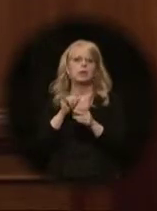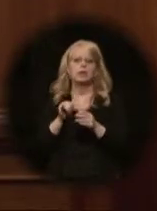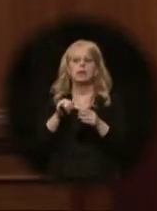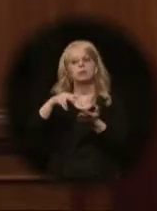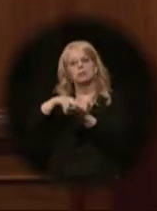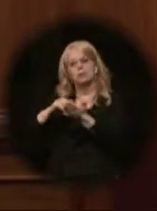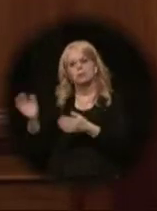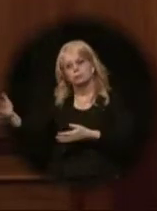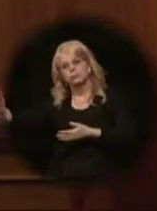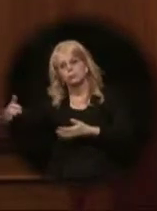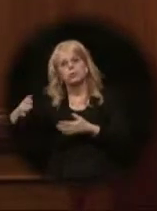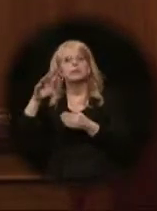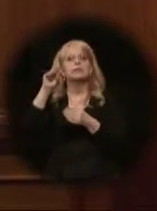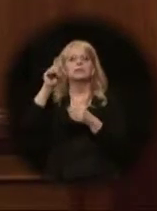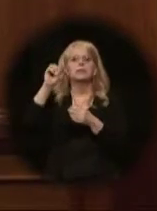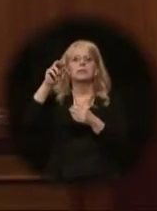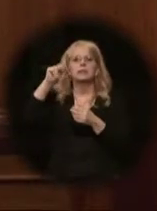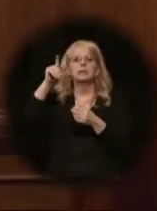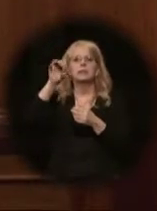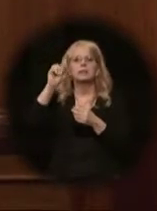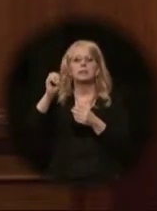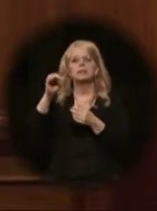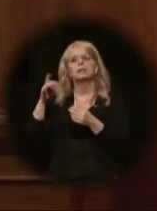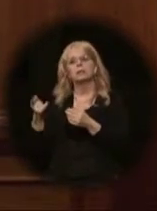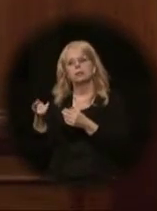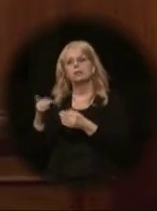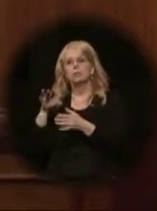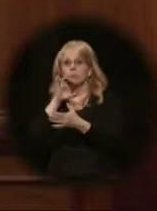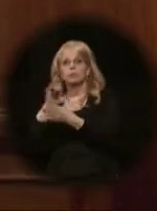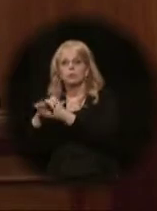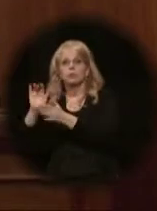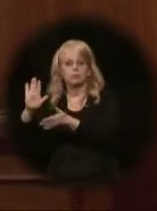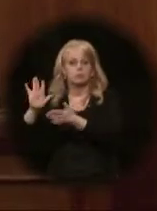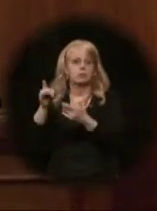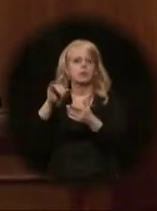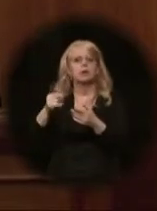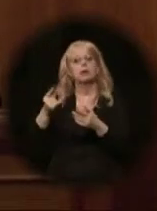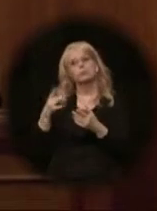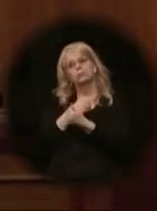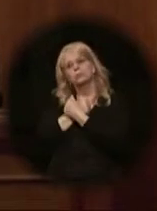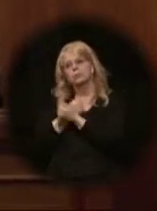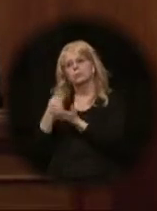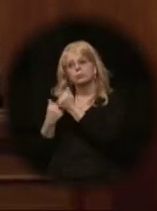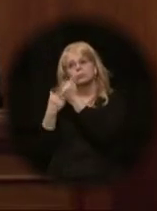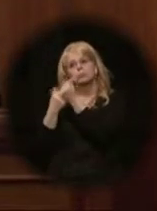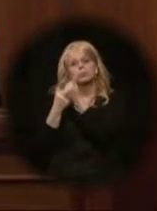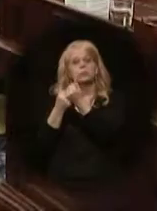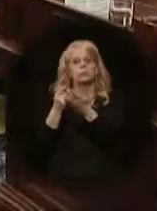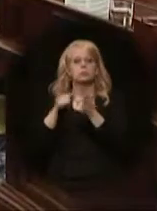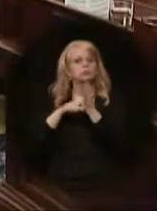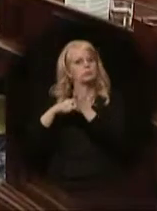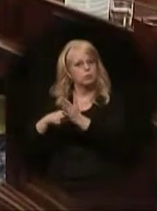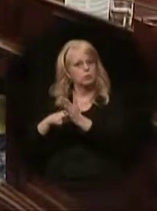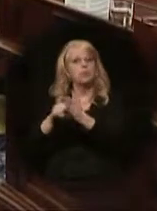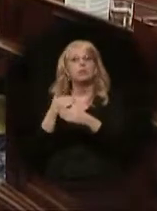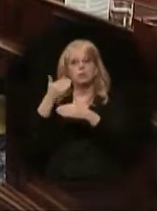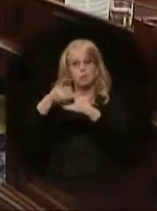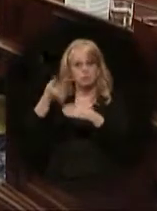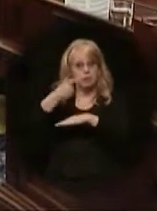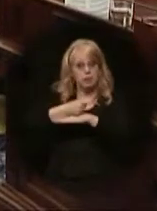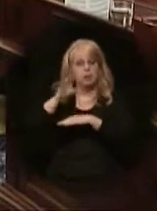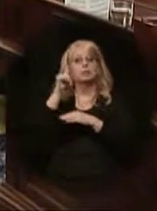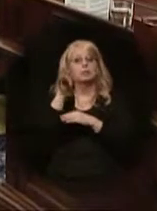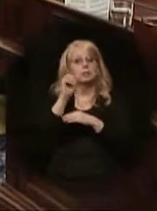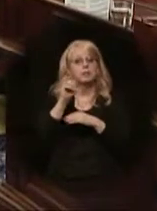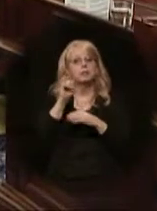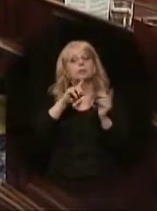arm around Denise Nading during Mel's service to show her love and support. The very next day, Denise and her family